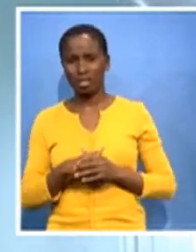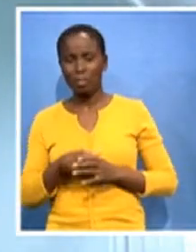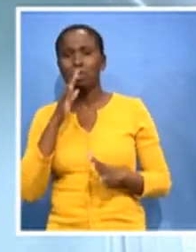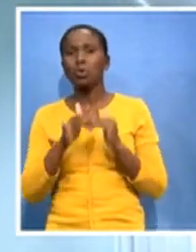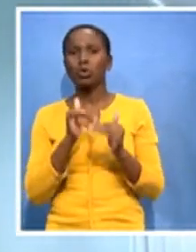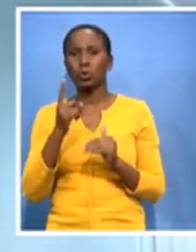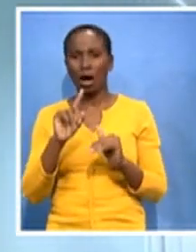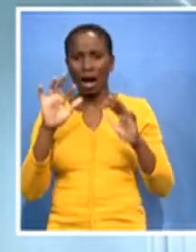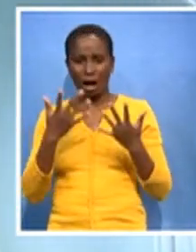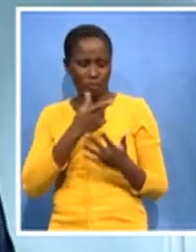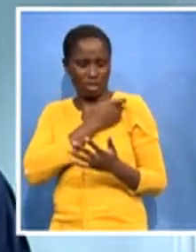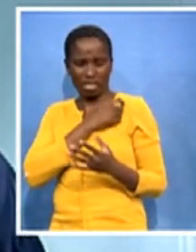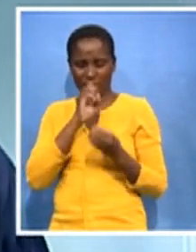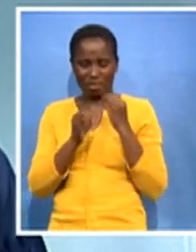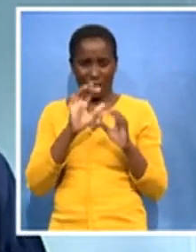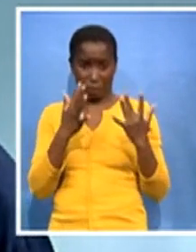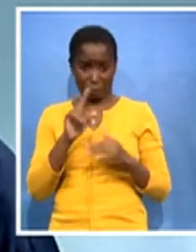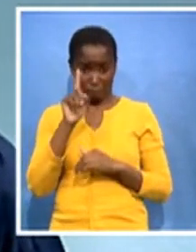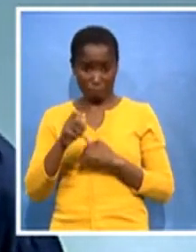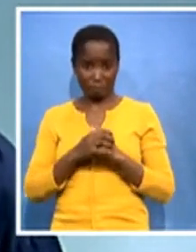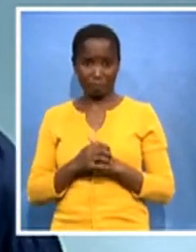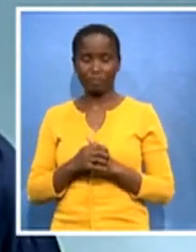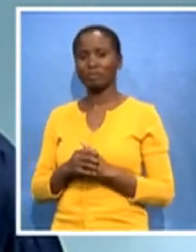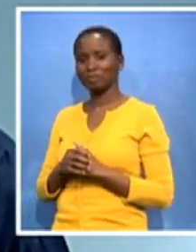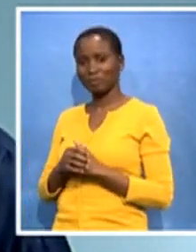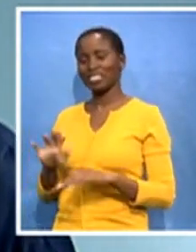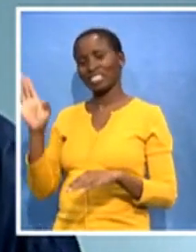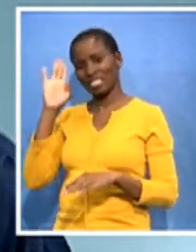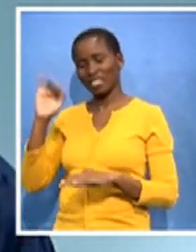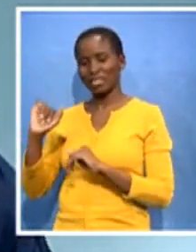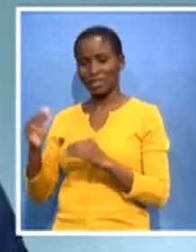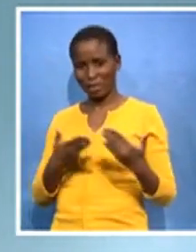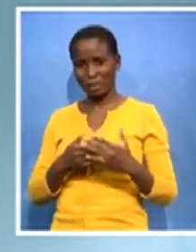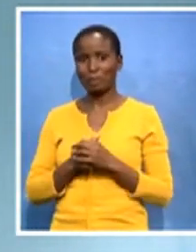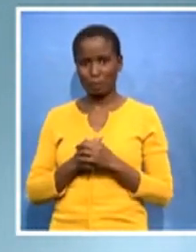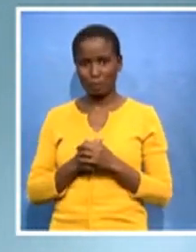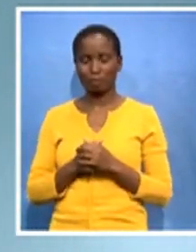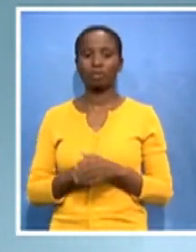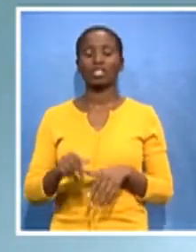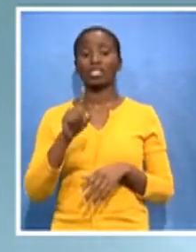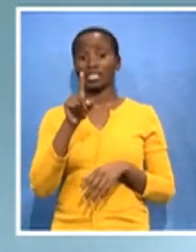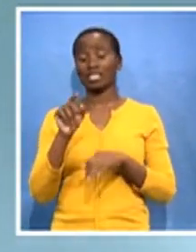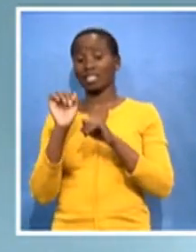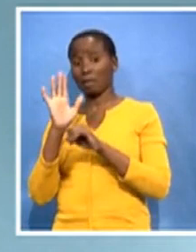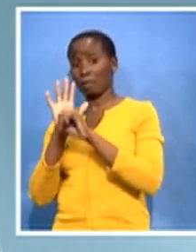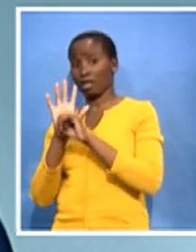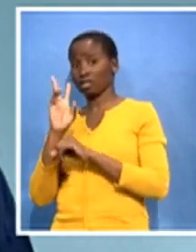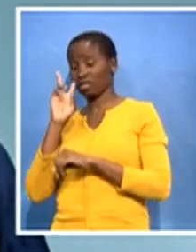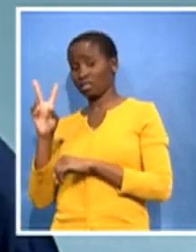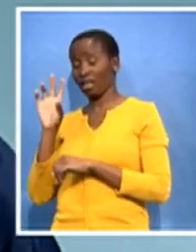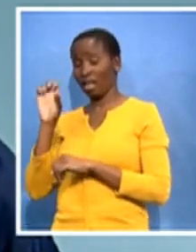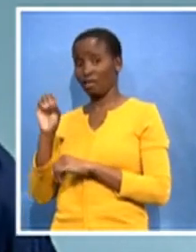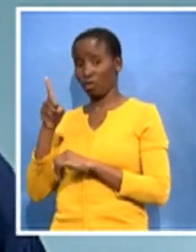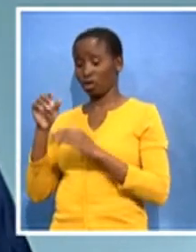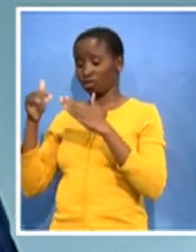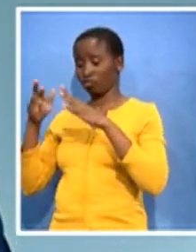everyone, and welcome to the Aspen facility. So at the back here, we have the compounding room. It's a two-part process where we